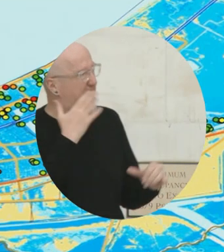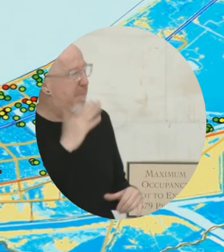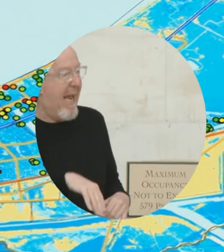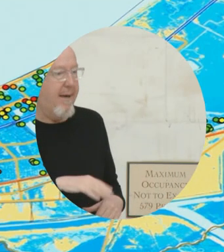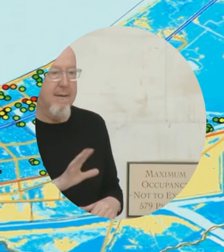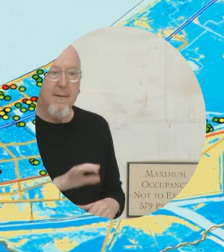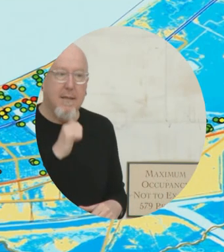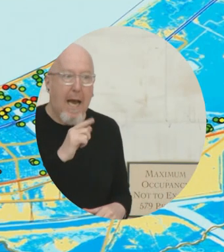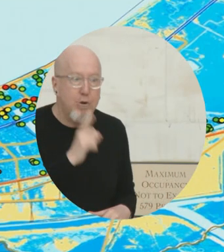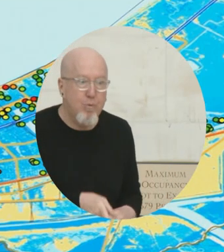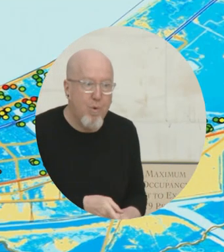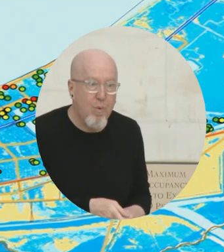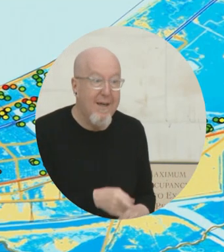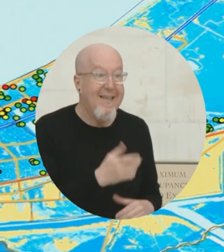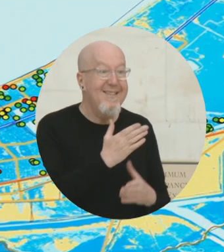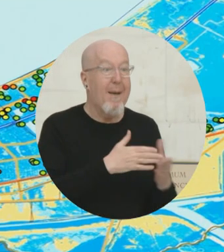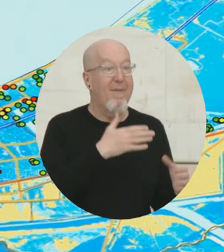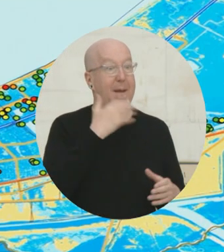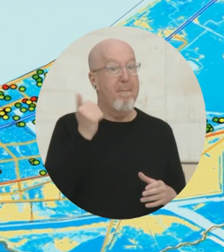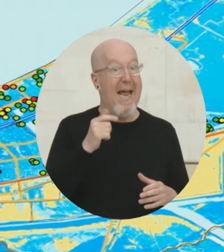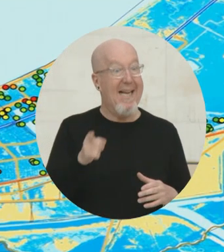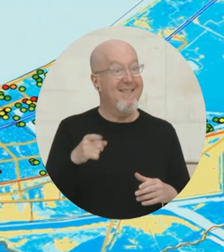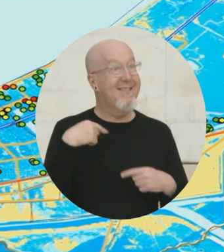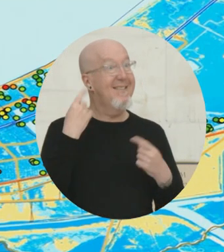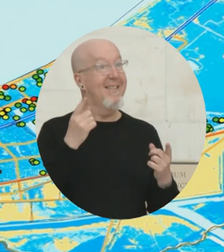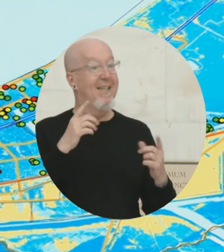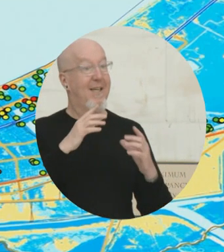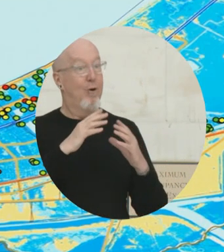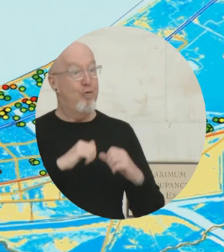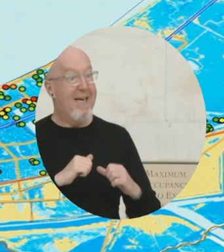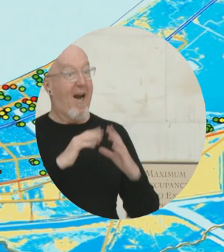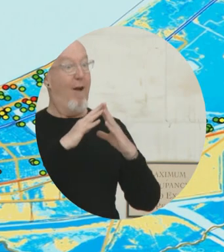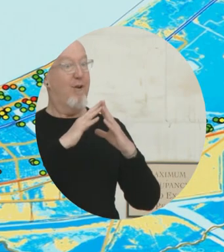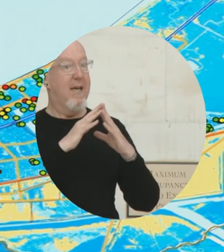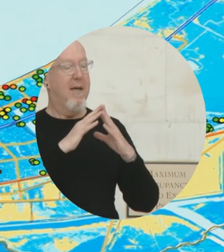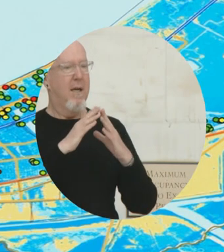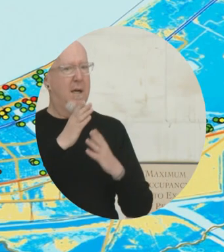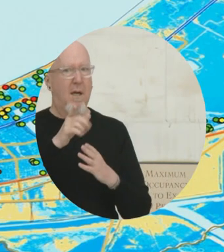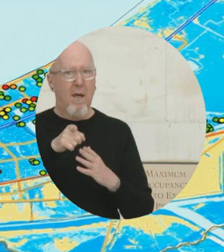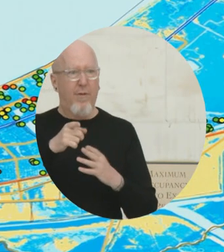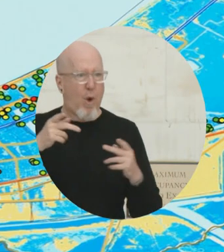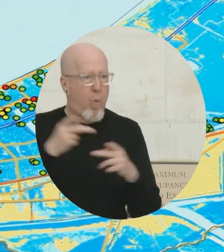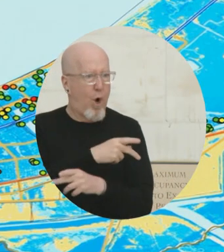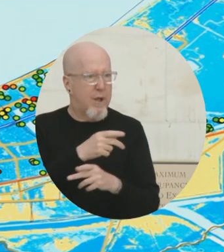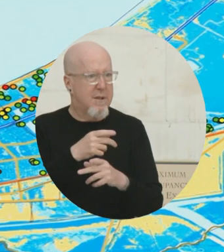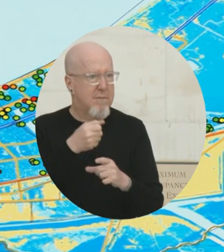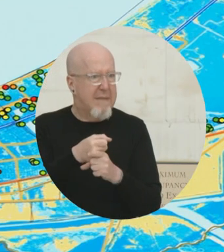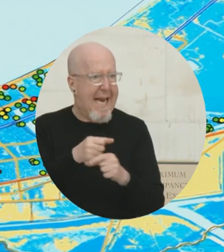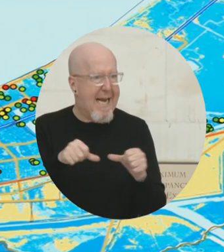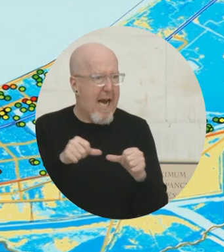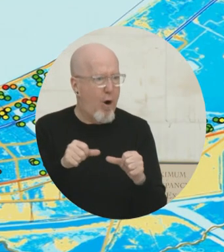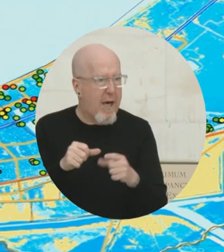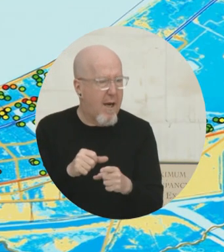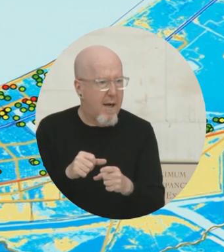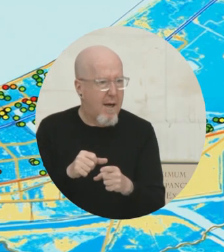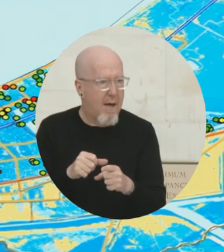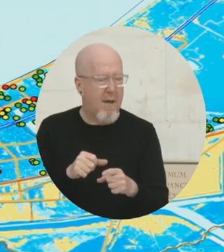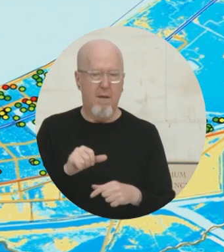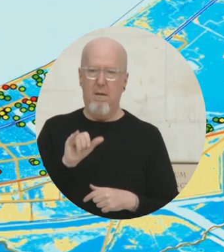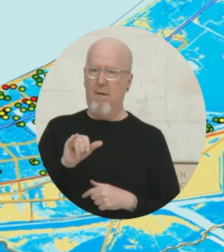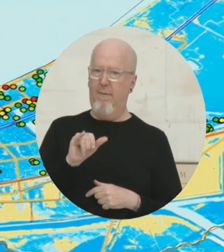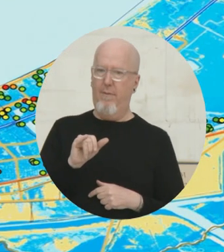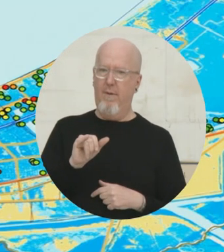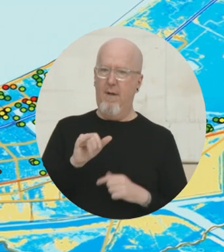In fact, you see some of the best recoveries are some of the worst hit areas in the city. I began to think then, if resilience